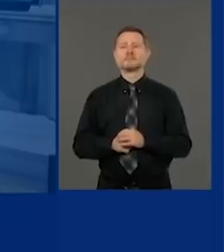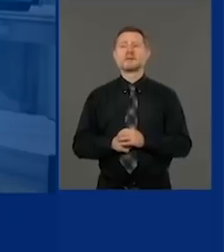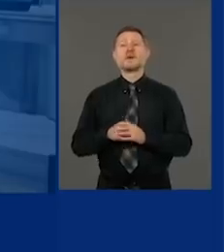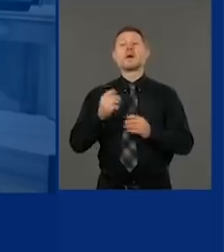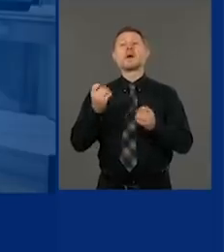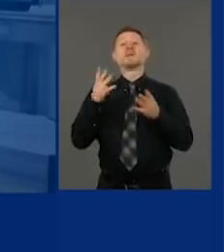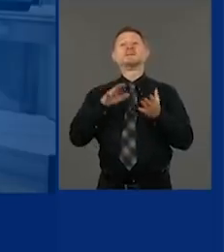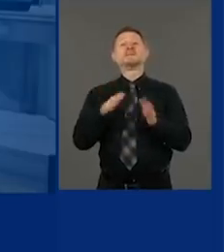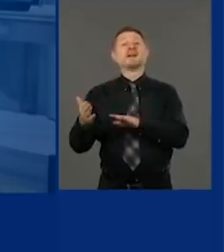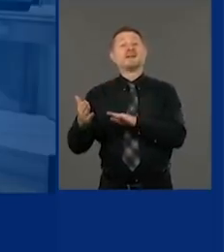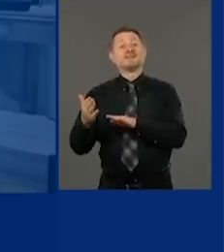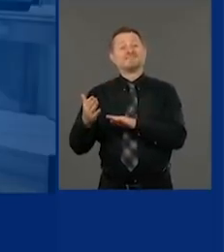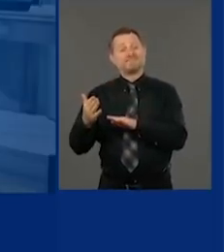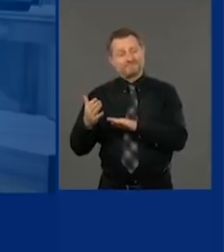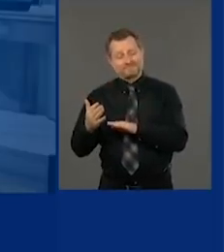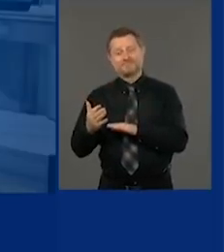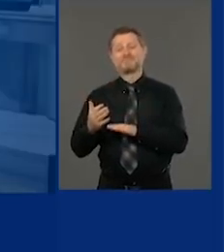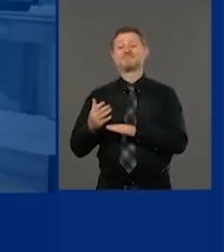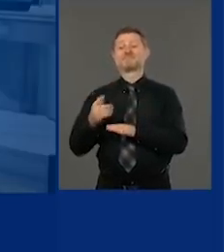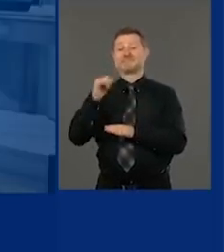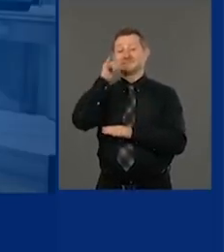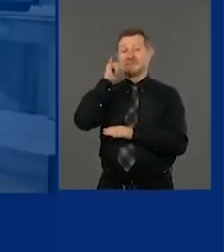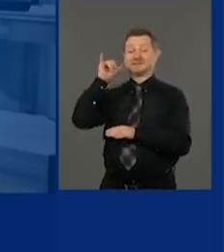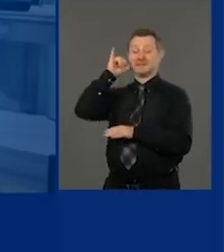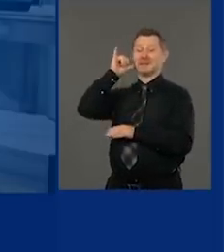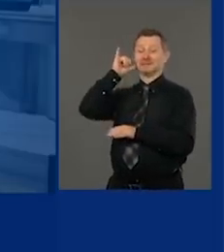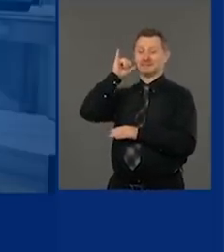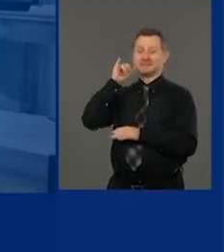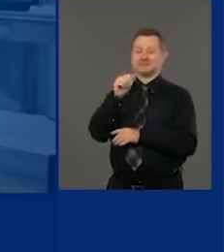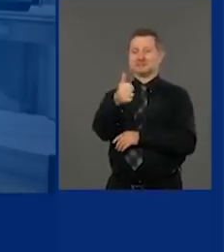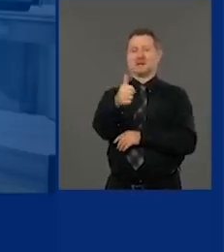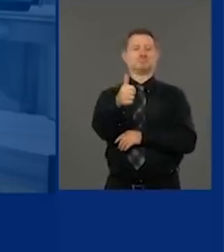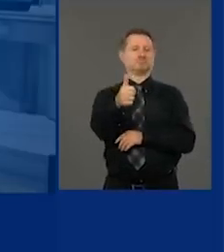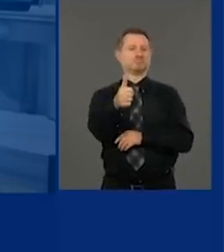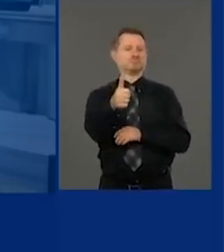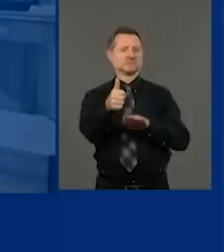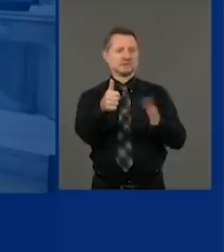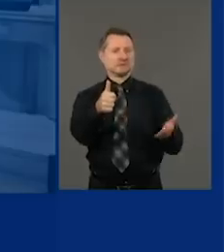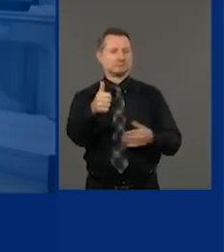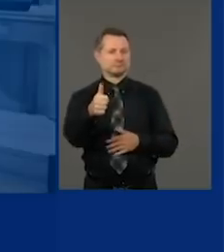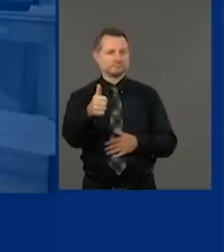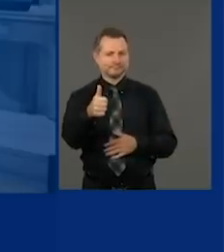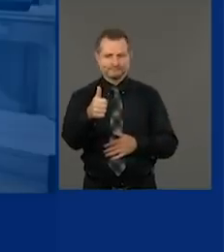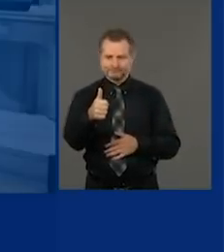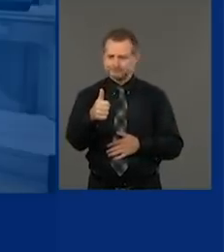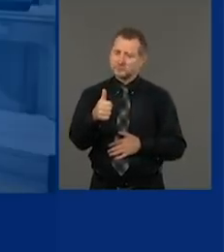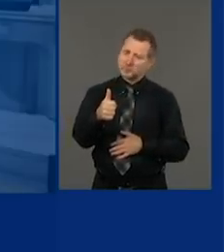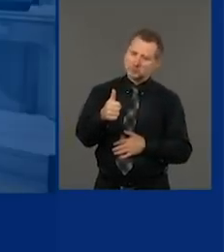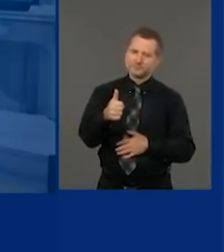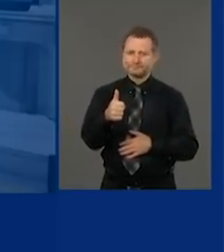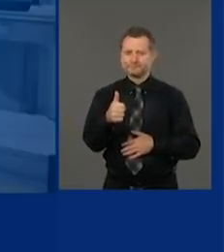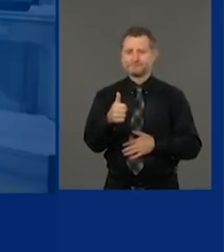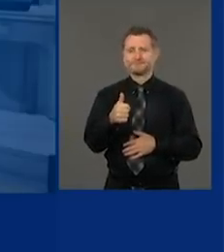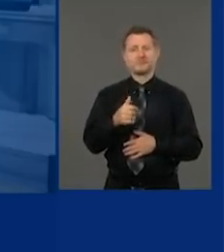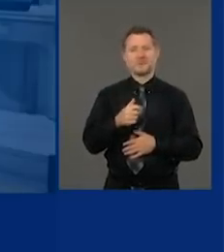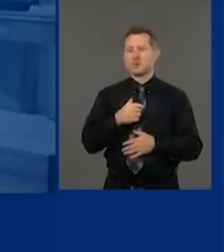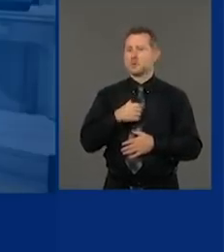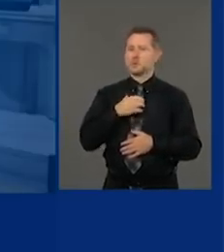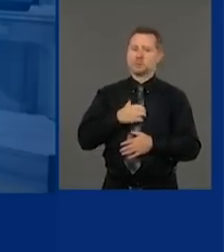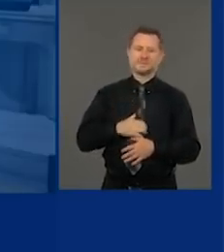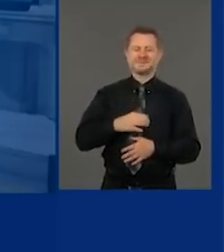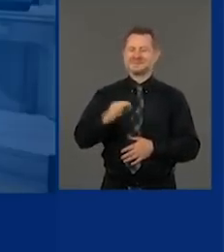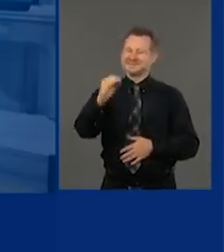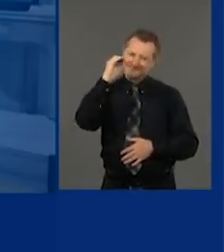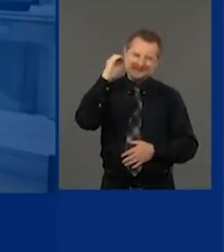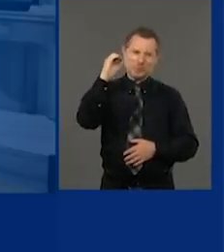toll for yesterday is 10 people. Again, we'd love to see that number at zero,